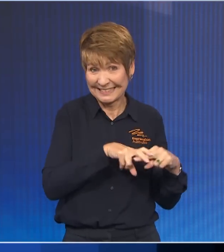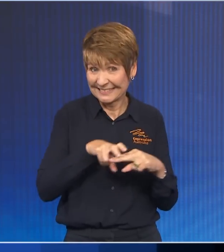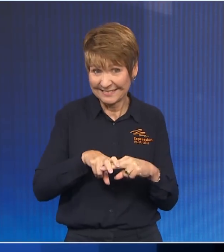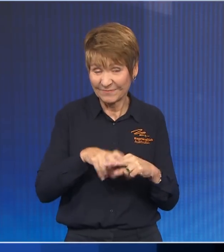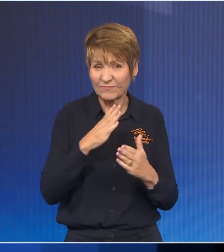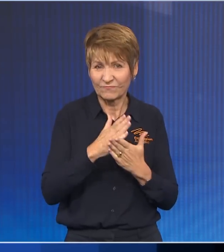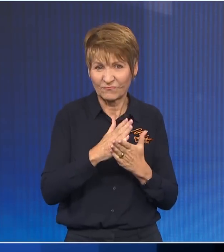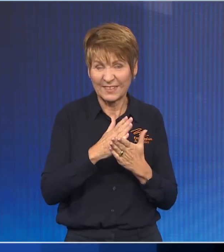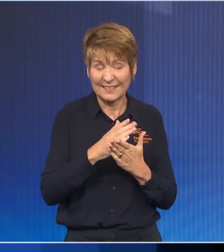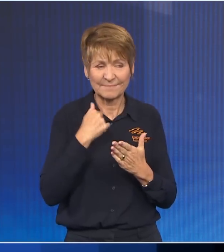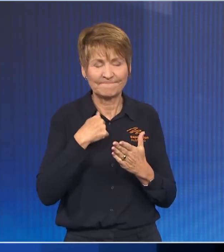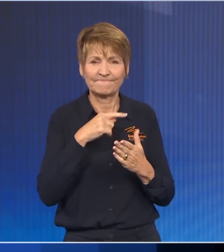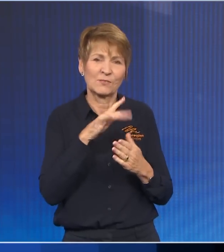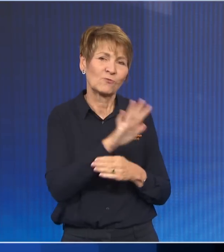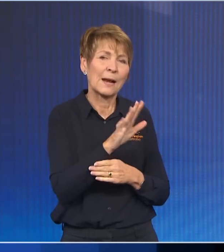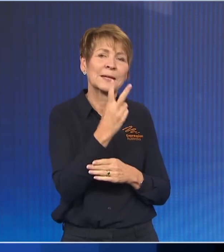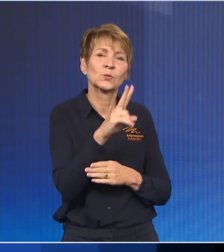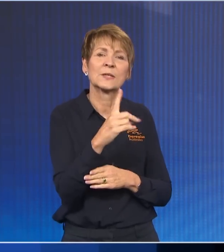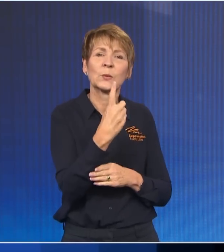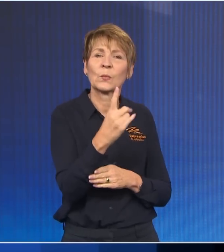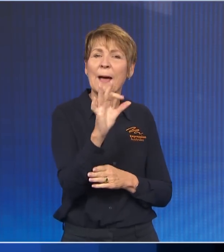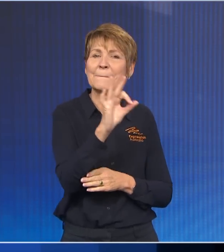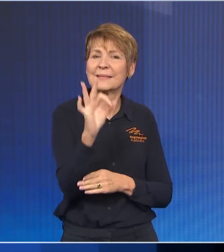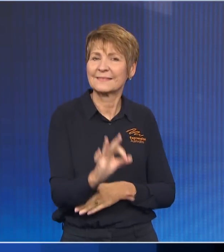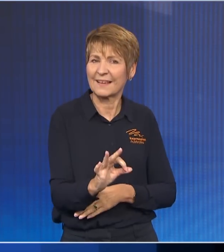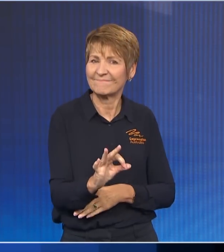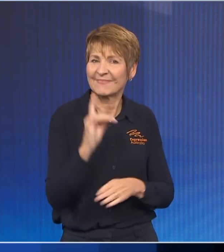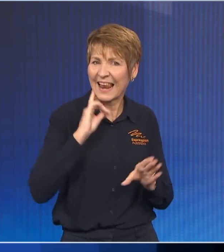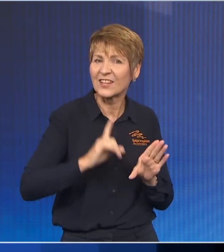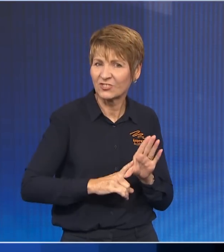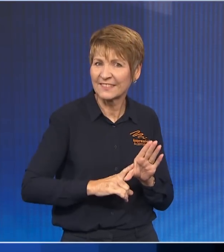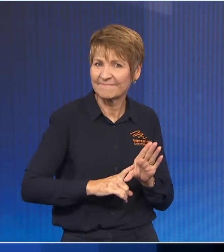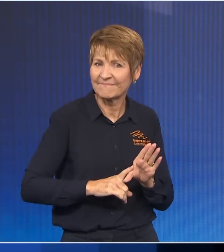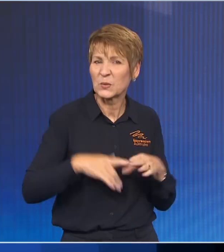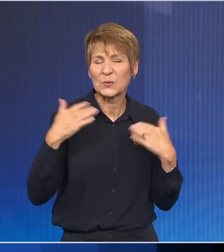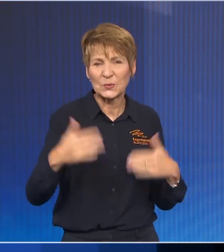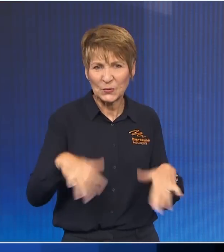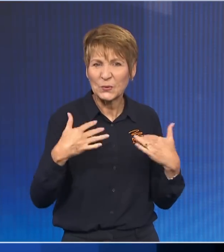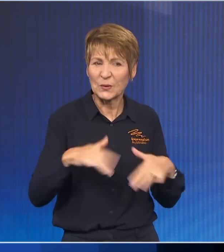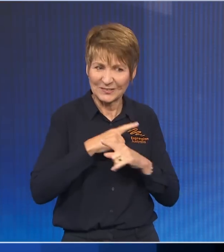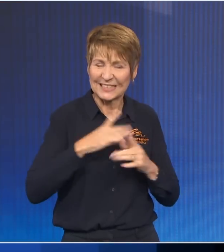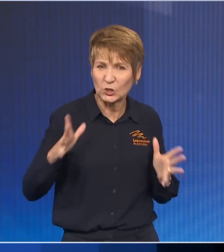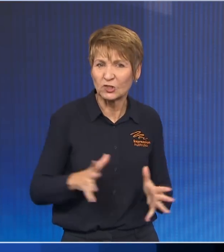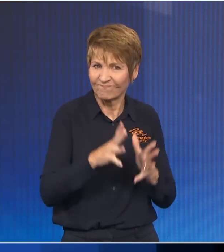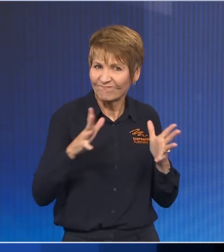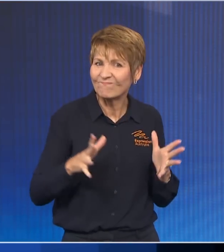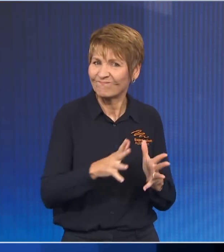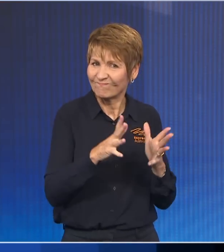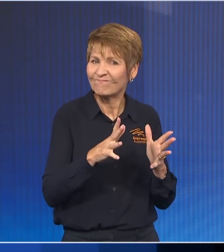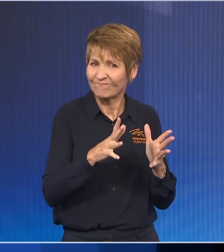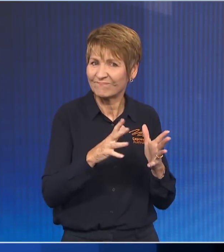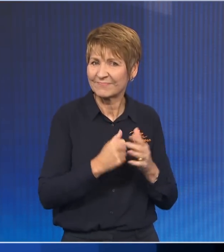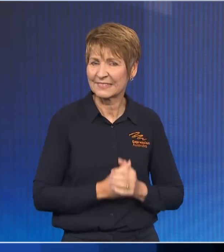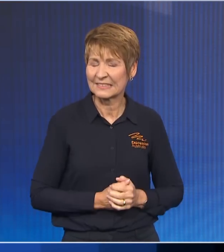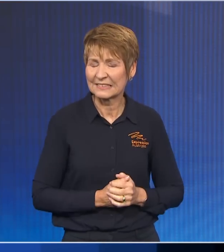was around 21%. There was a lot of rebuilding that we needed to do. Whilst